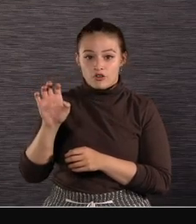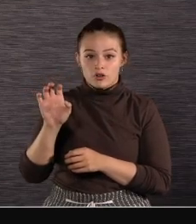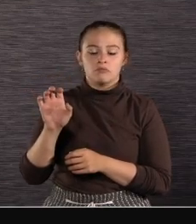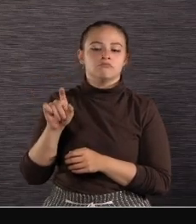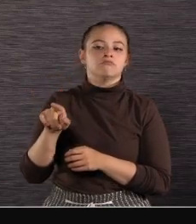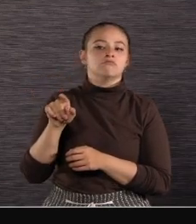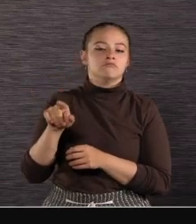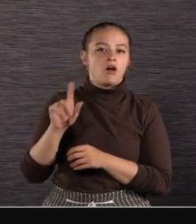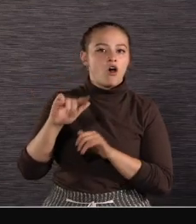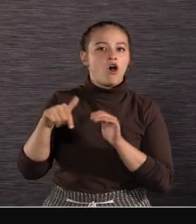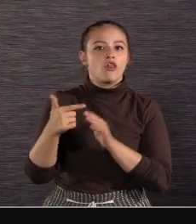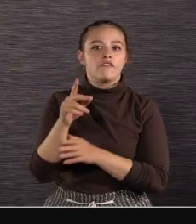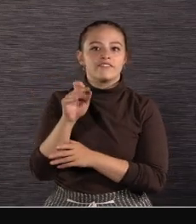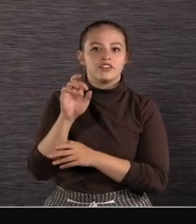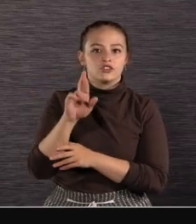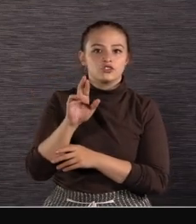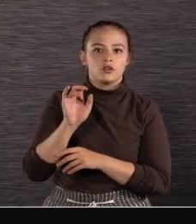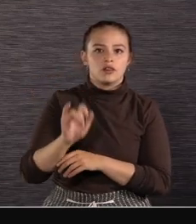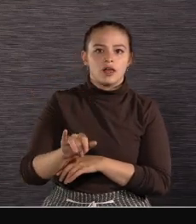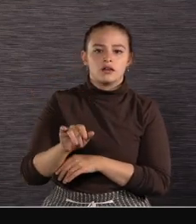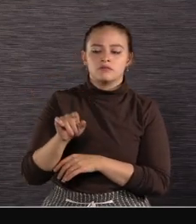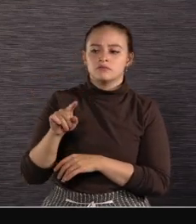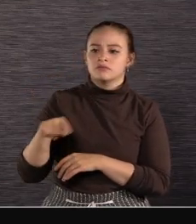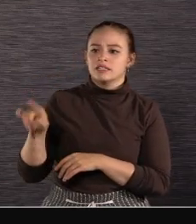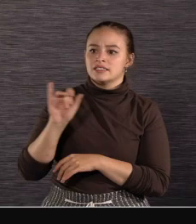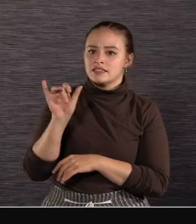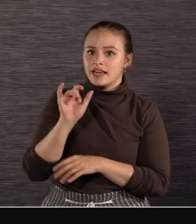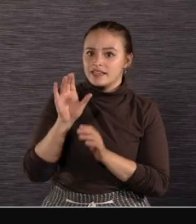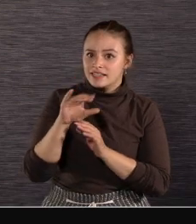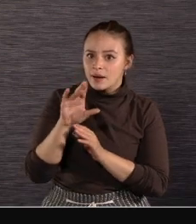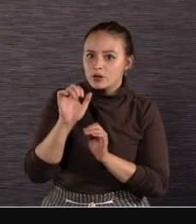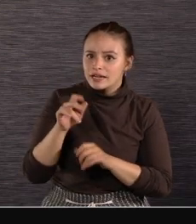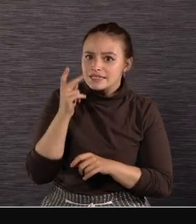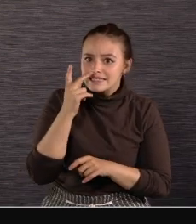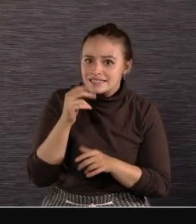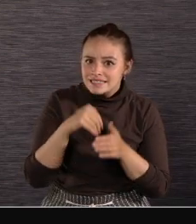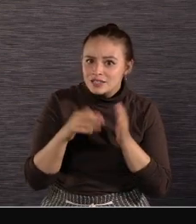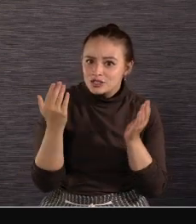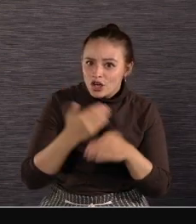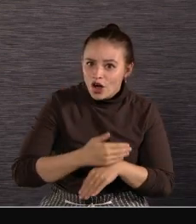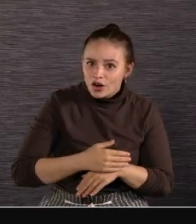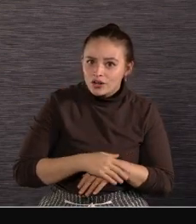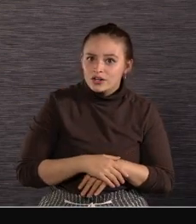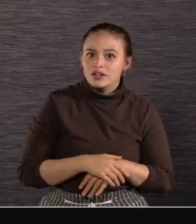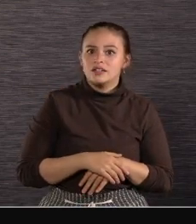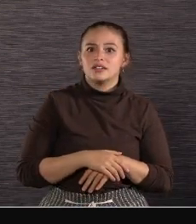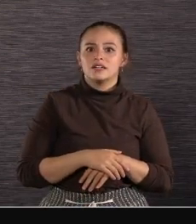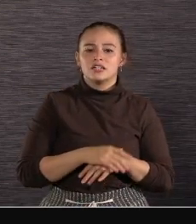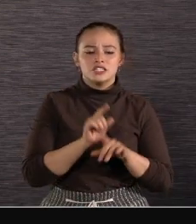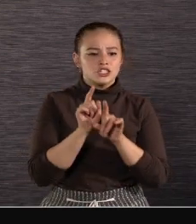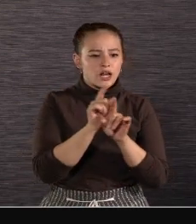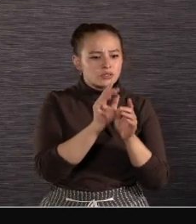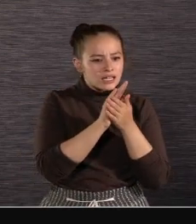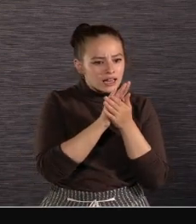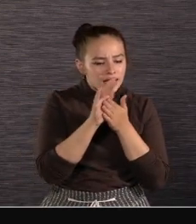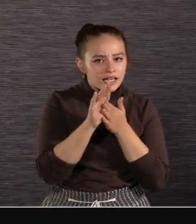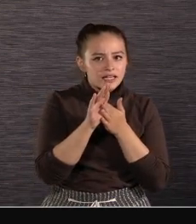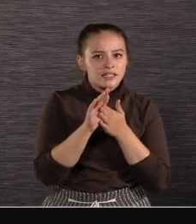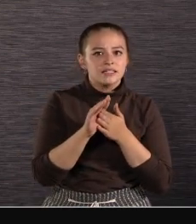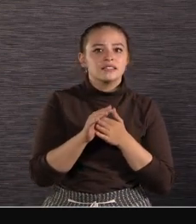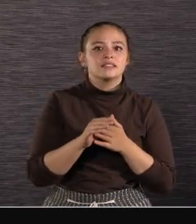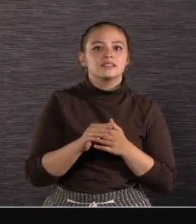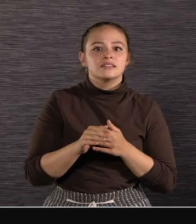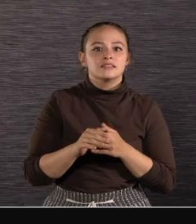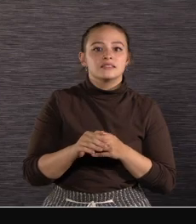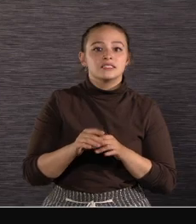roll off And the camera can practically see in the dark Details are captured And shadows are clean And not to be understated